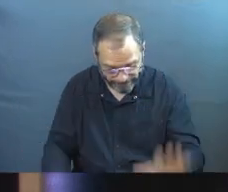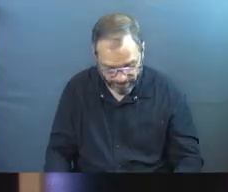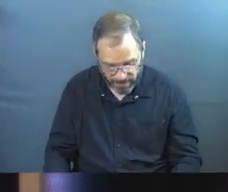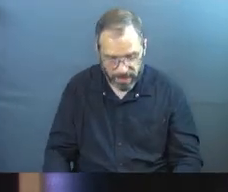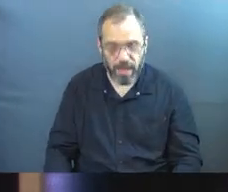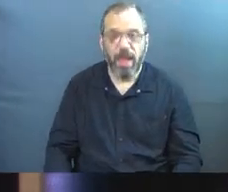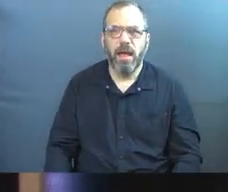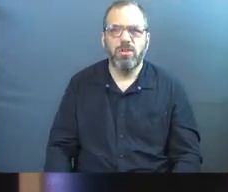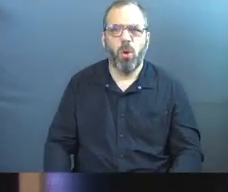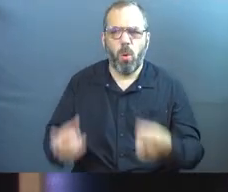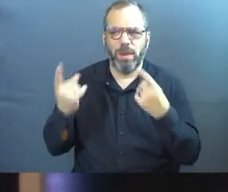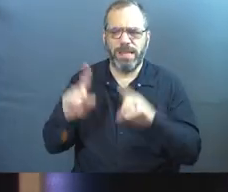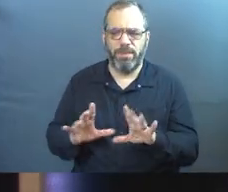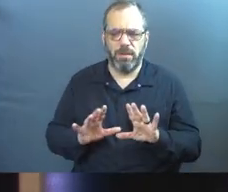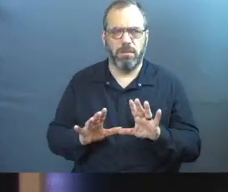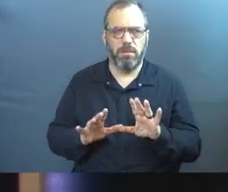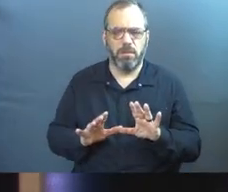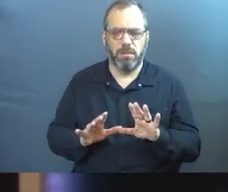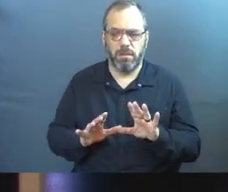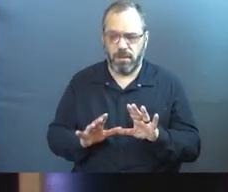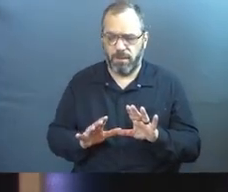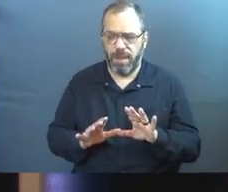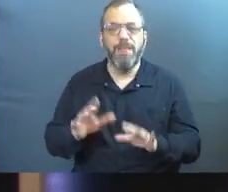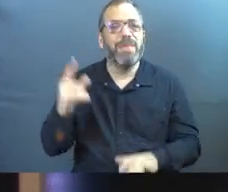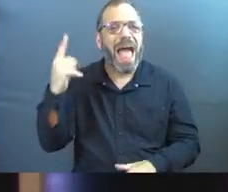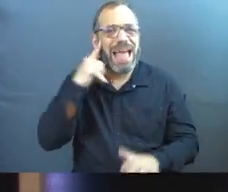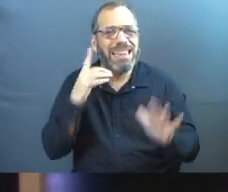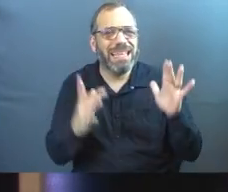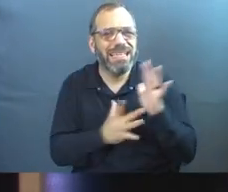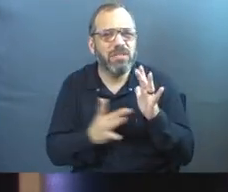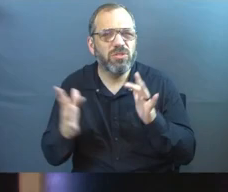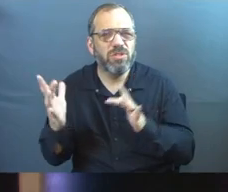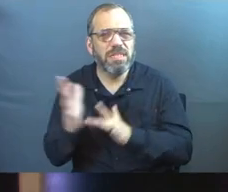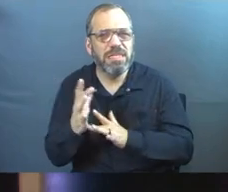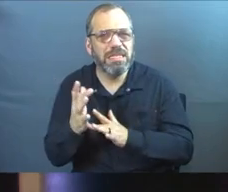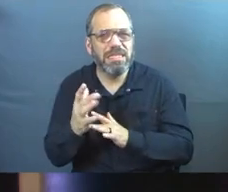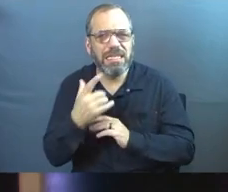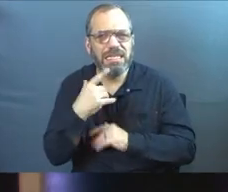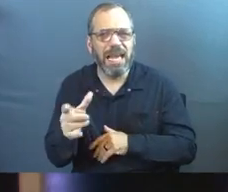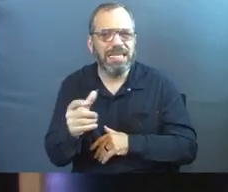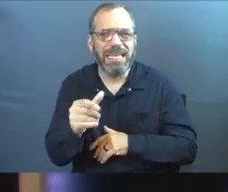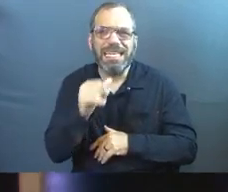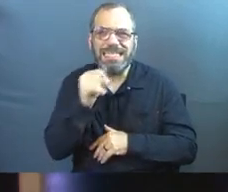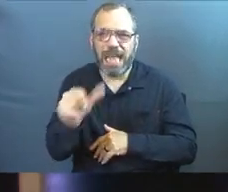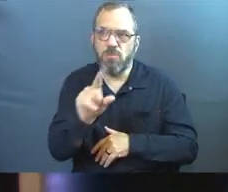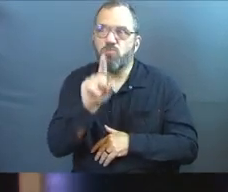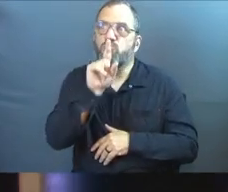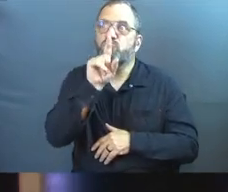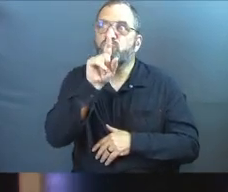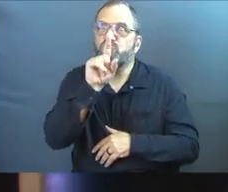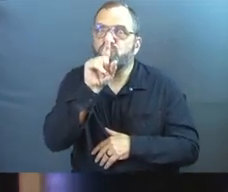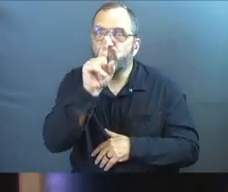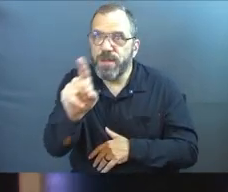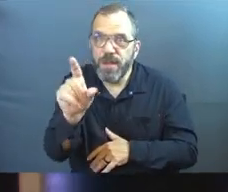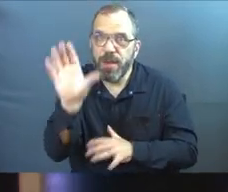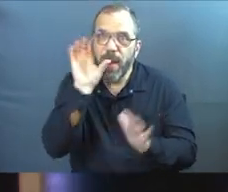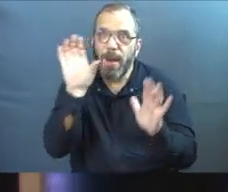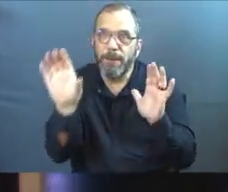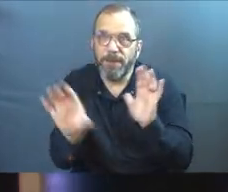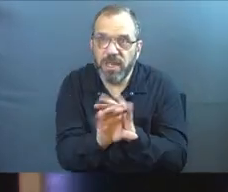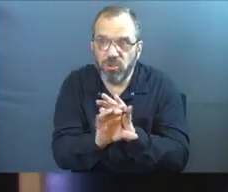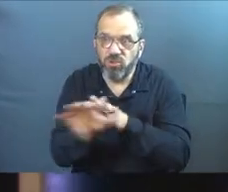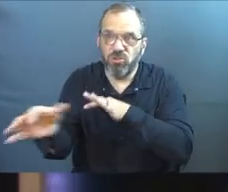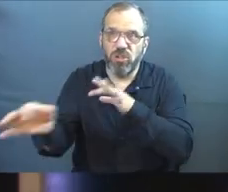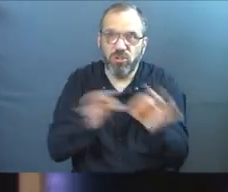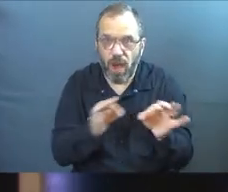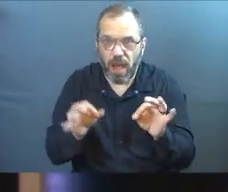So what's going on here? I think Jesus means us to see that it's not the actual literal picture that he's trying